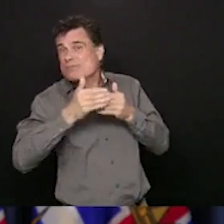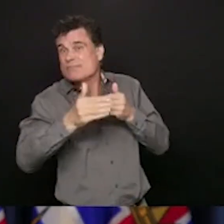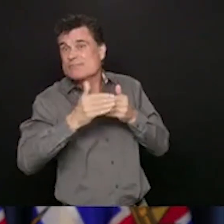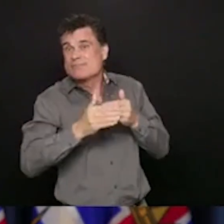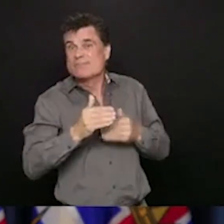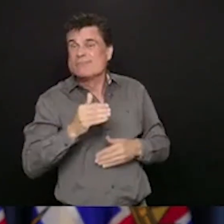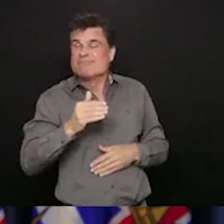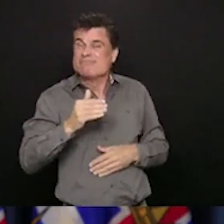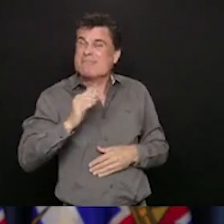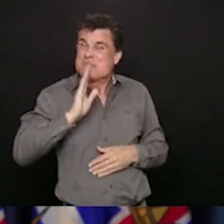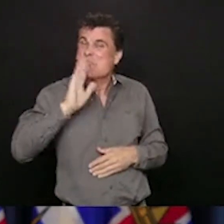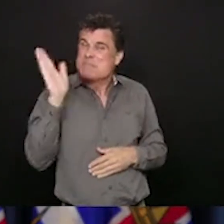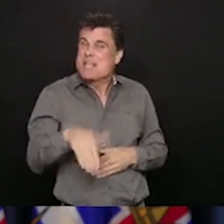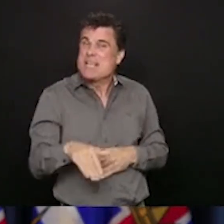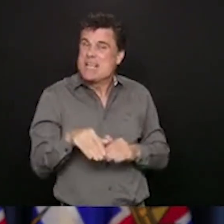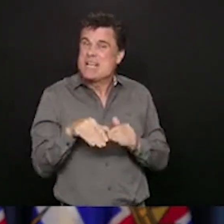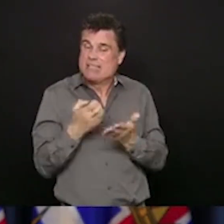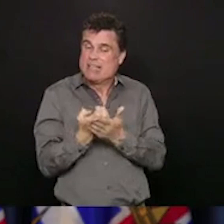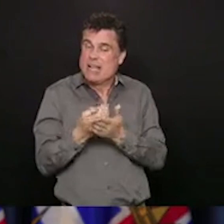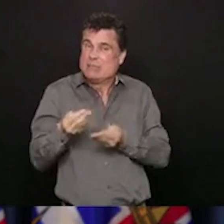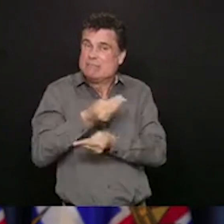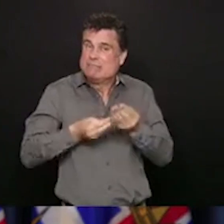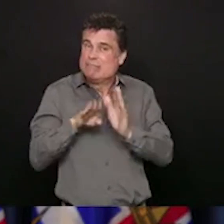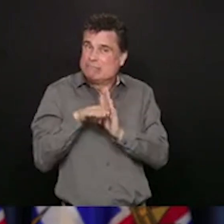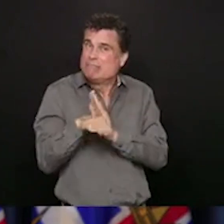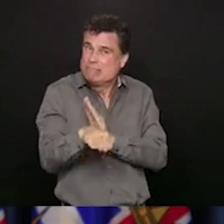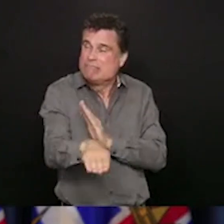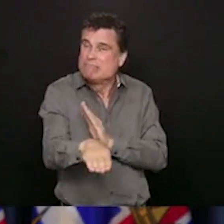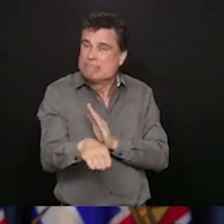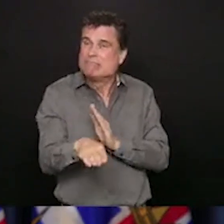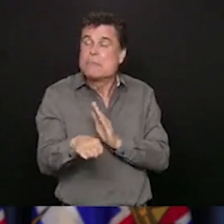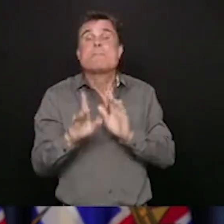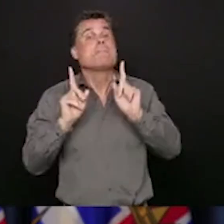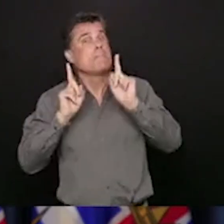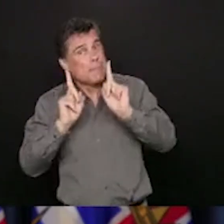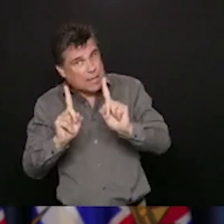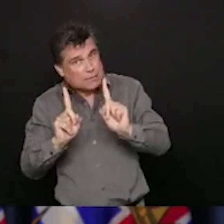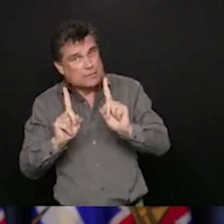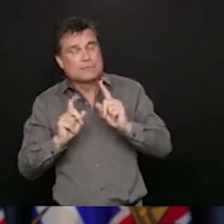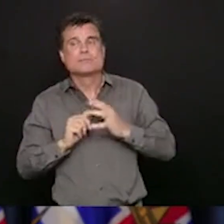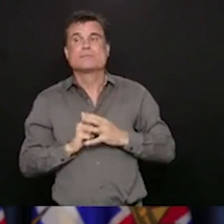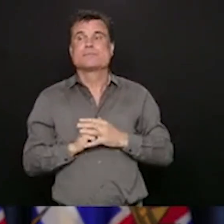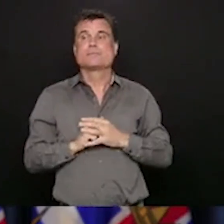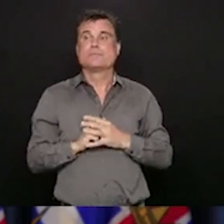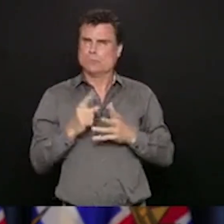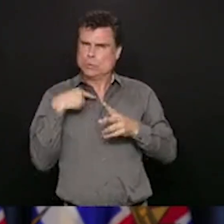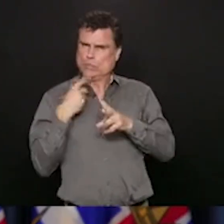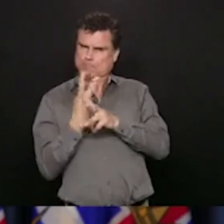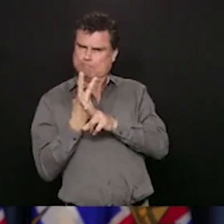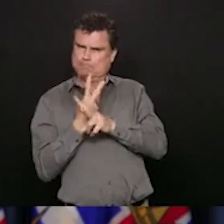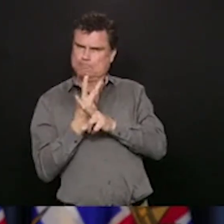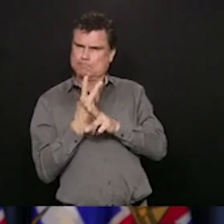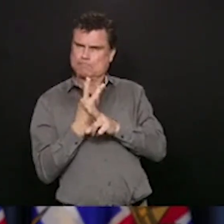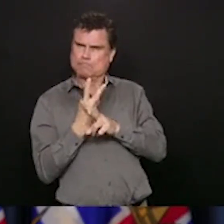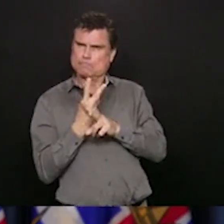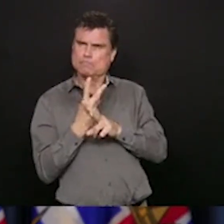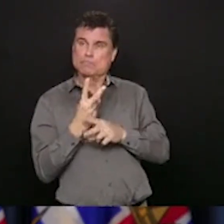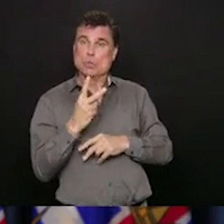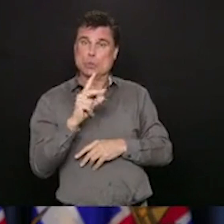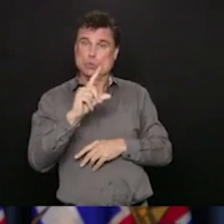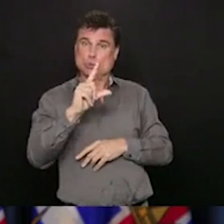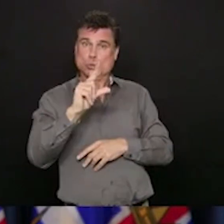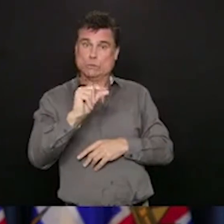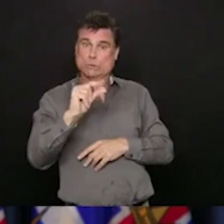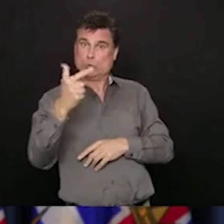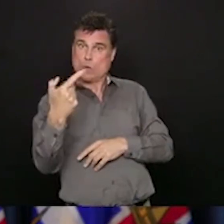in 2020 show a robust rebound in 2021, a some 6% growth rate projected for British Columbia from